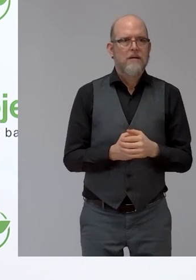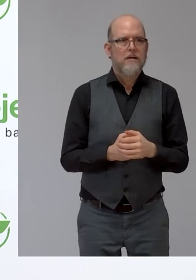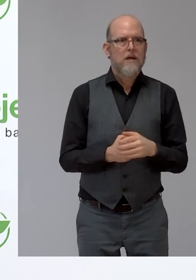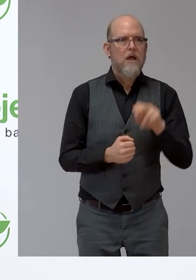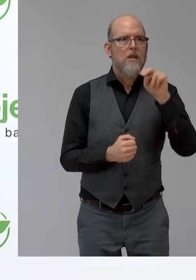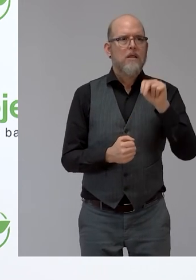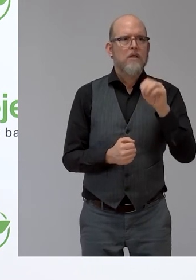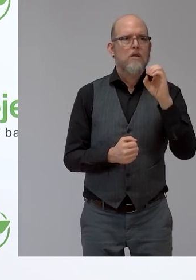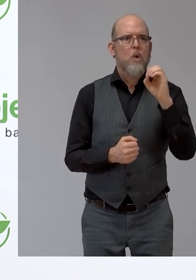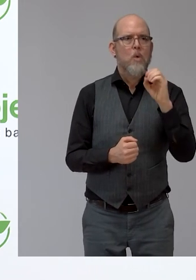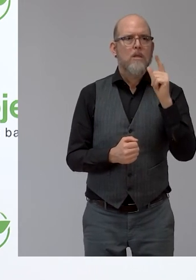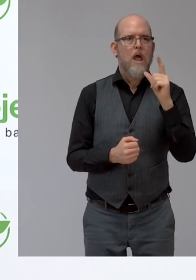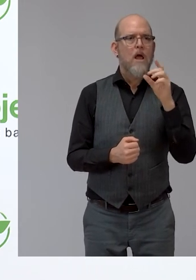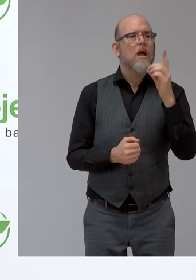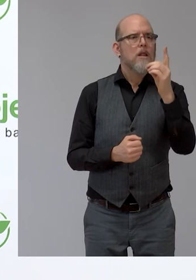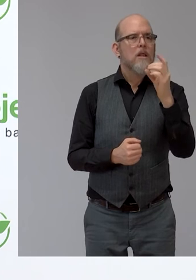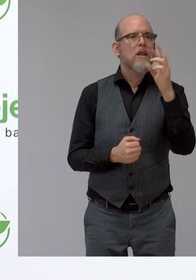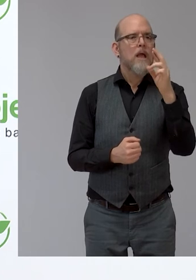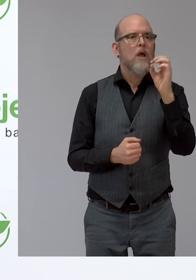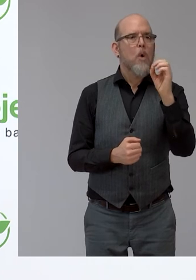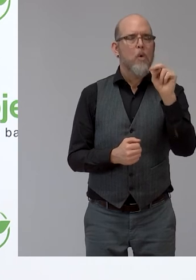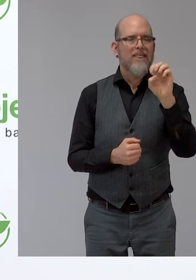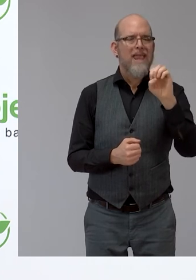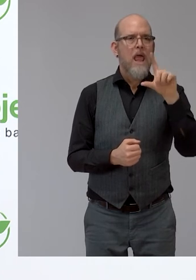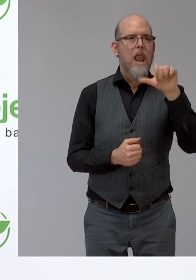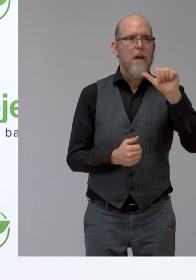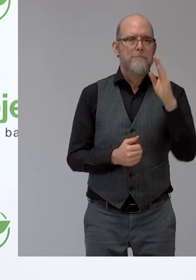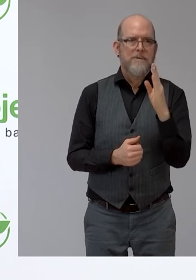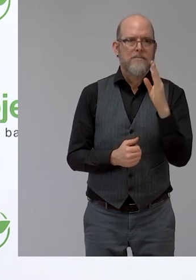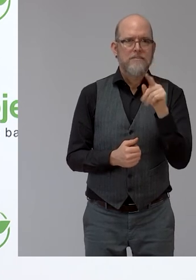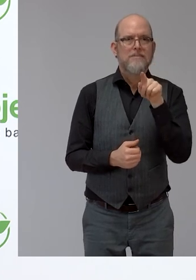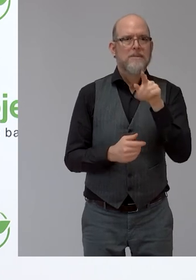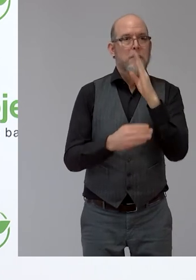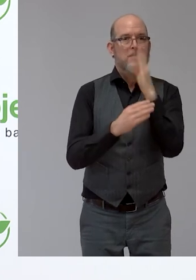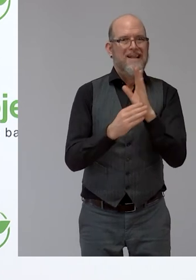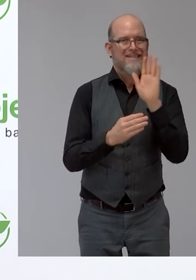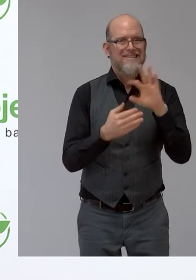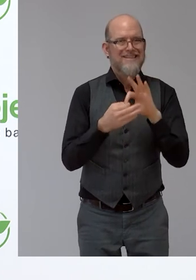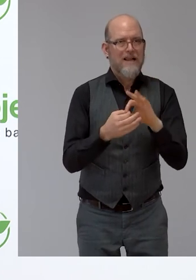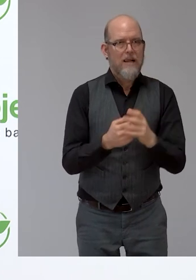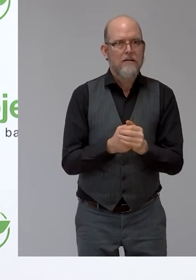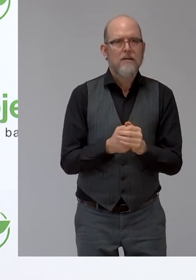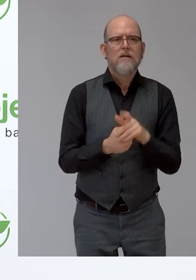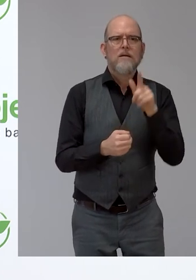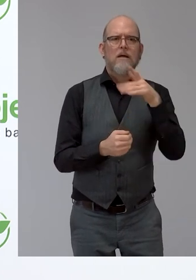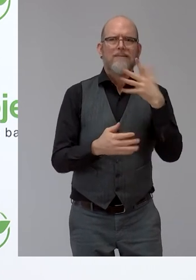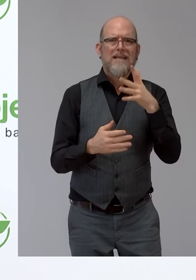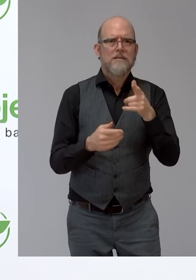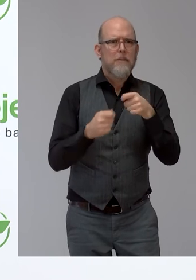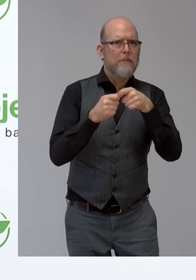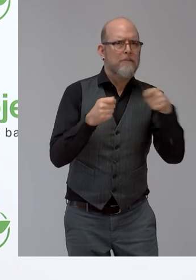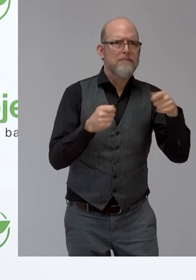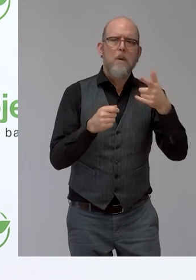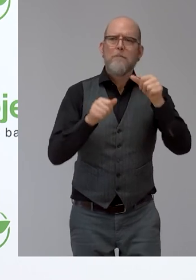Frosch is about using drones to measure important monuments and then building miniature models that can be touched and